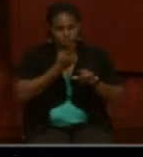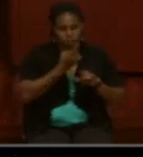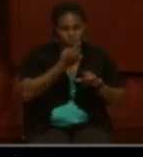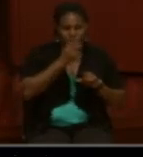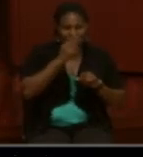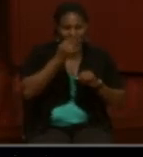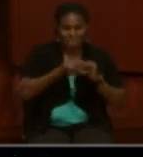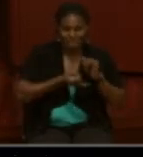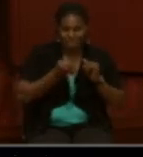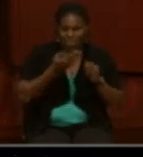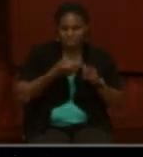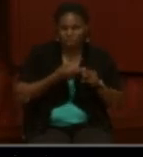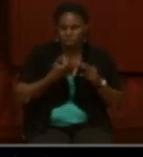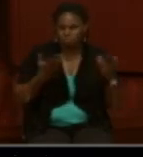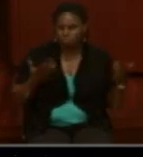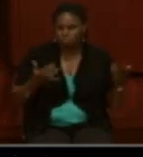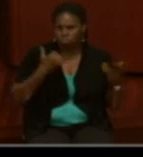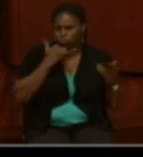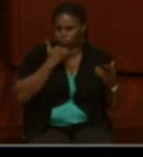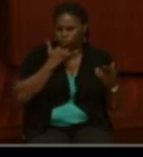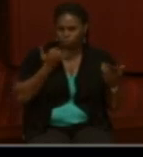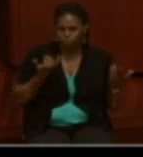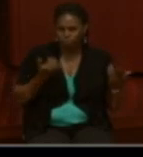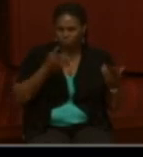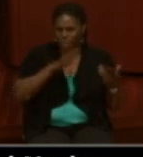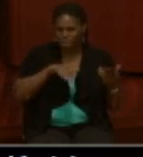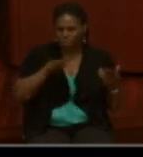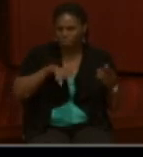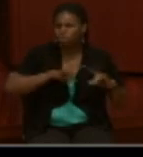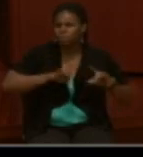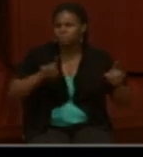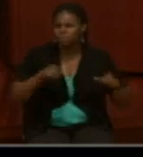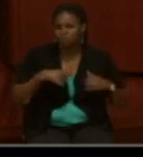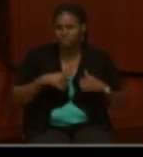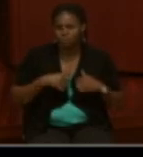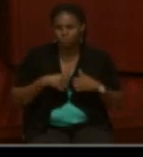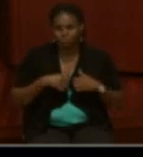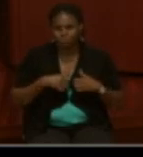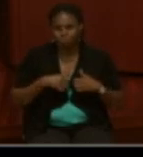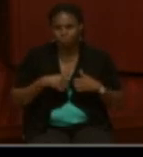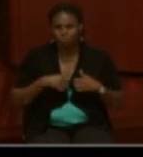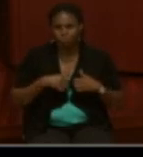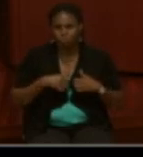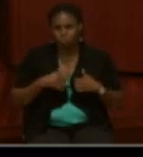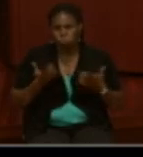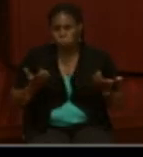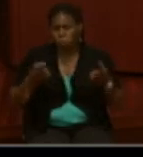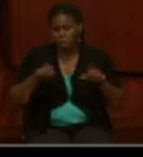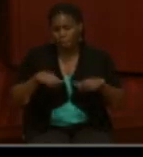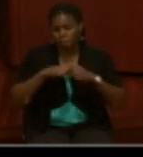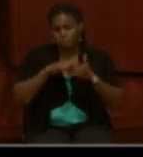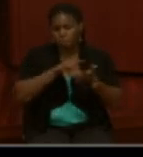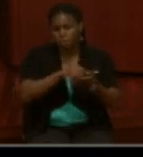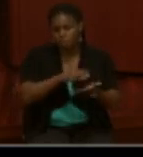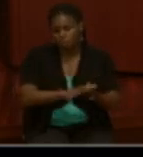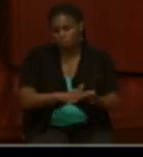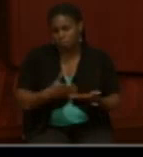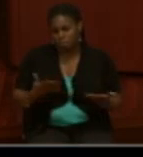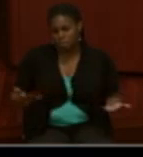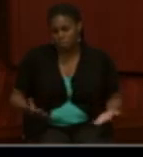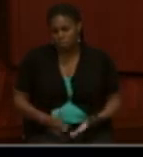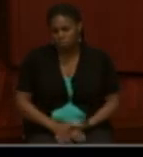name. So you're already getting variations of the spelling of the names which is not uncommon for documents for this time period.